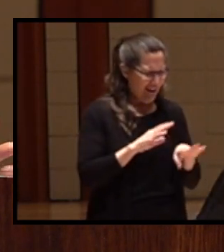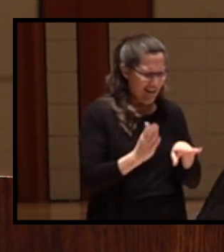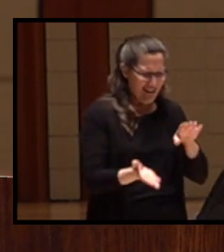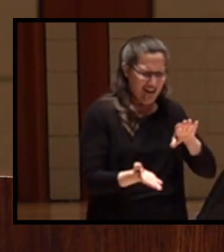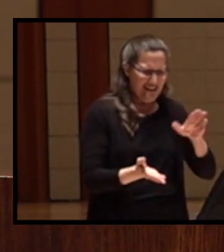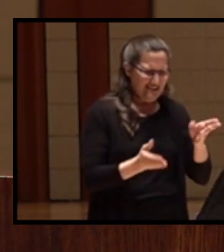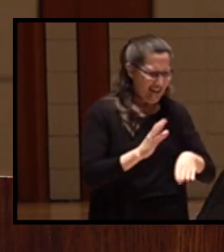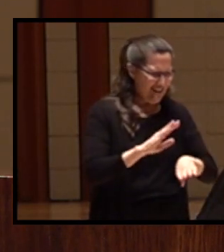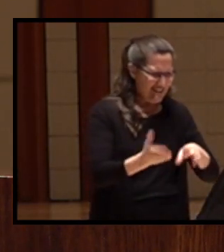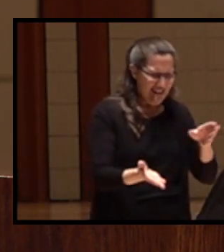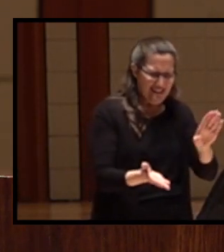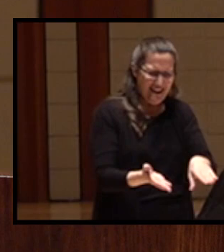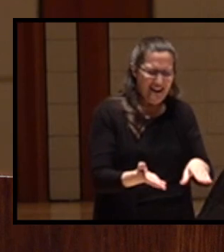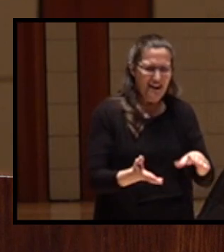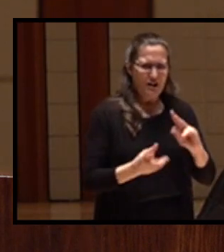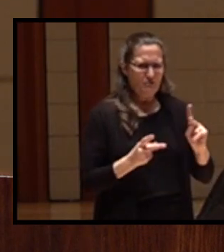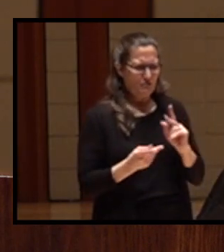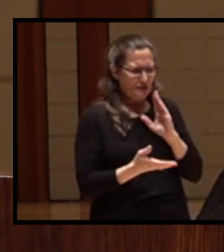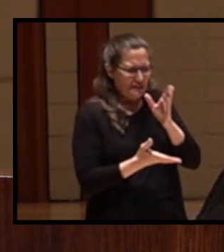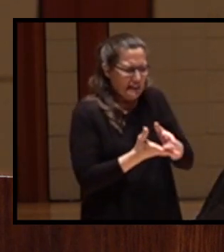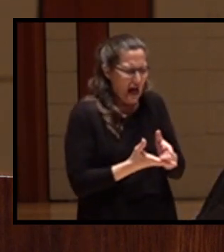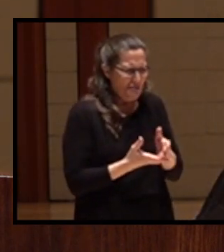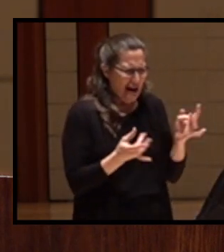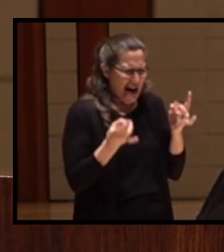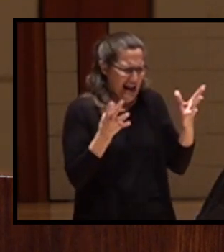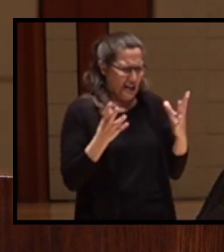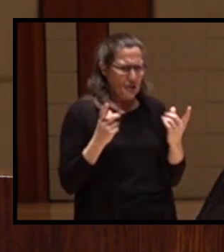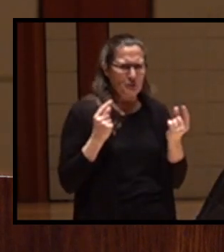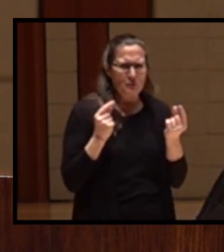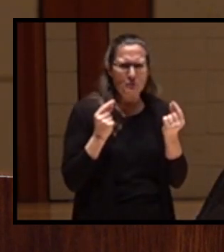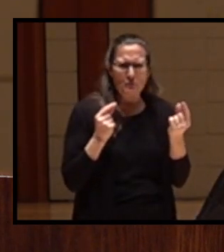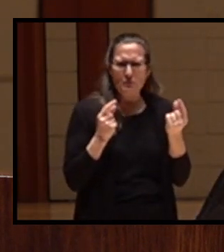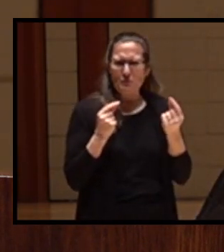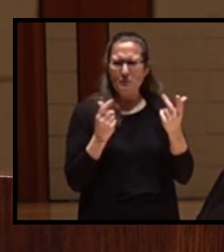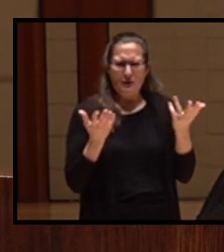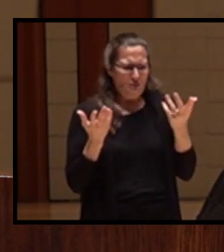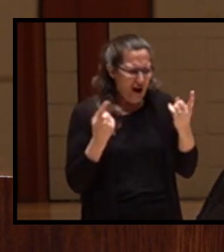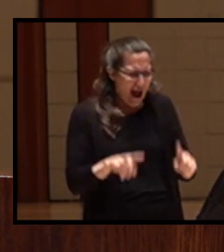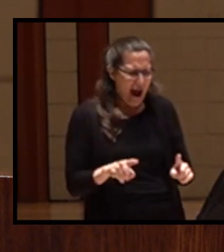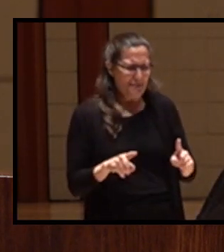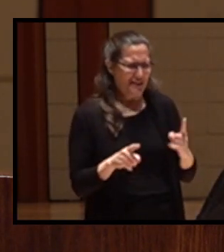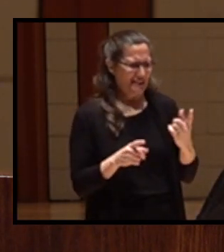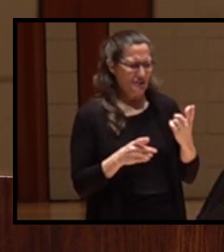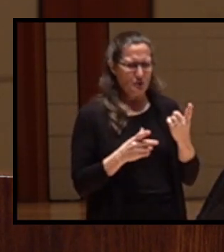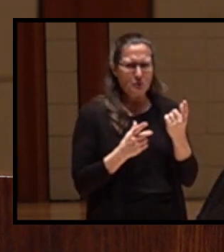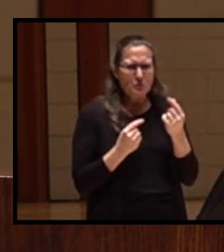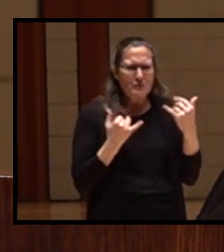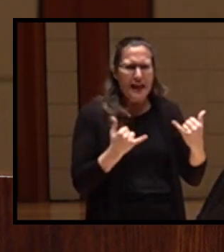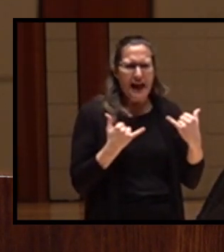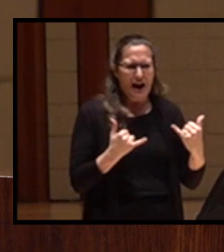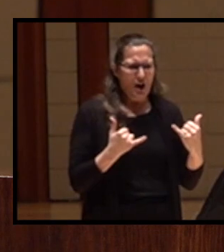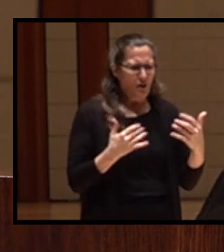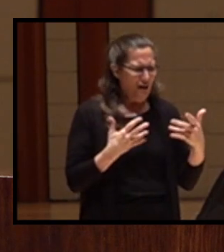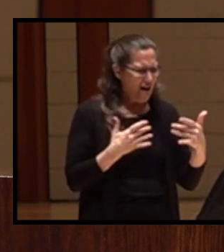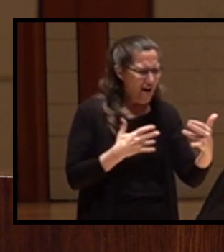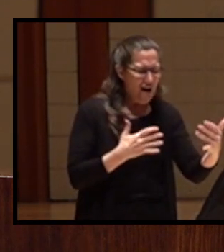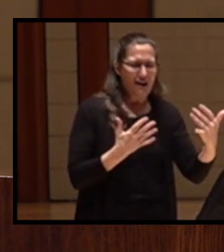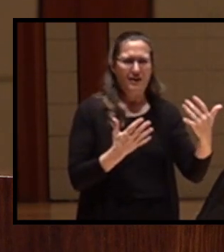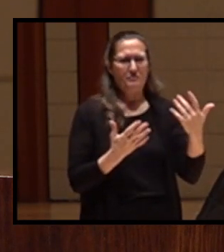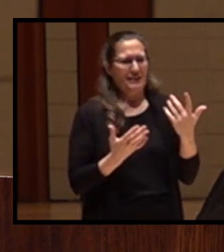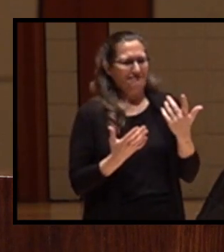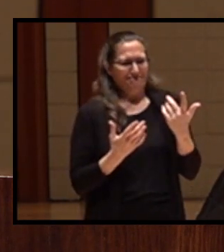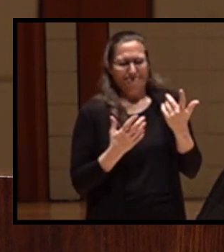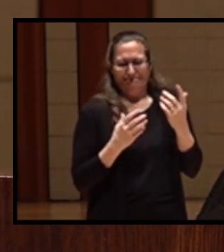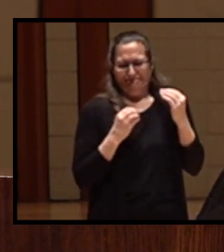immediately, and everyone went into crisis mode, wondering what had happened and what we could do. But there was nothing we could